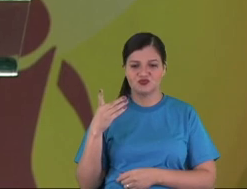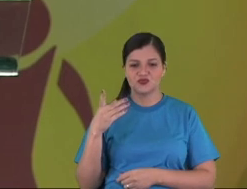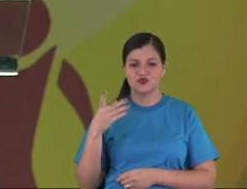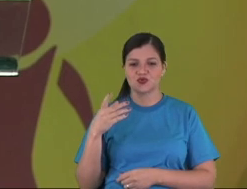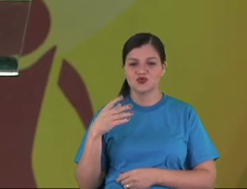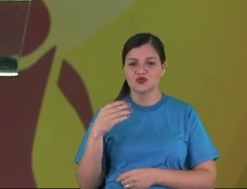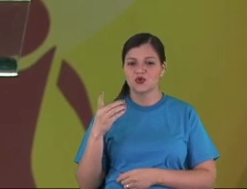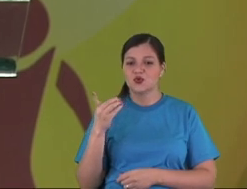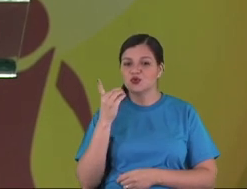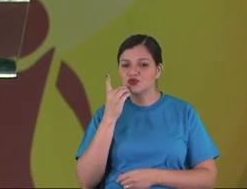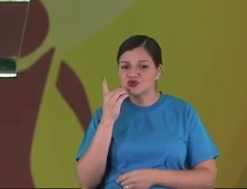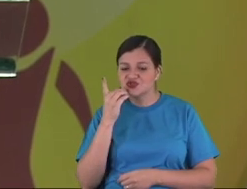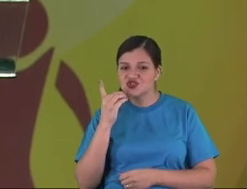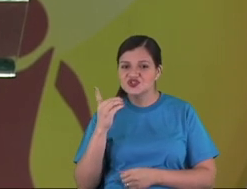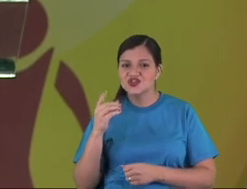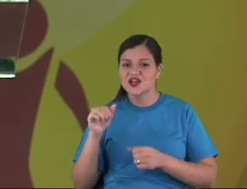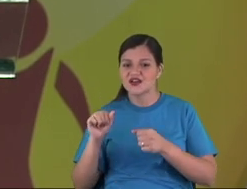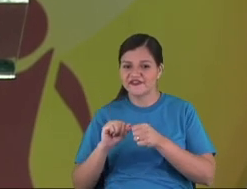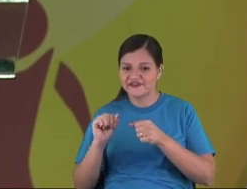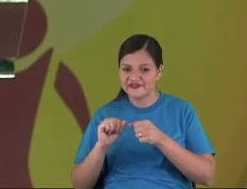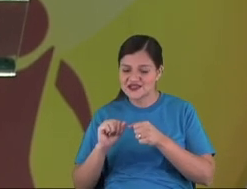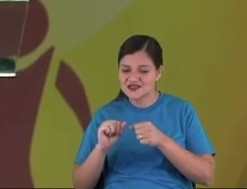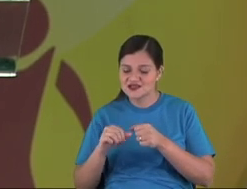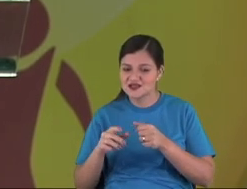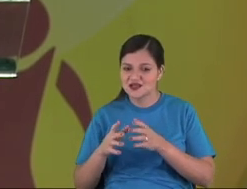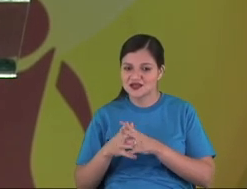autopsia, autopsia,